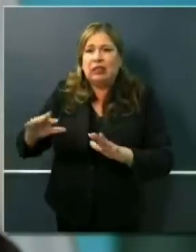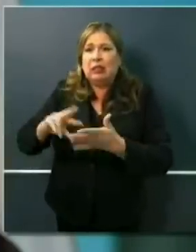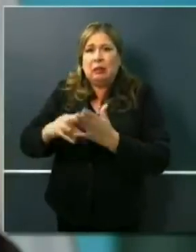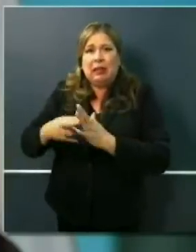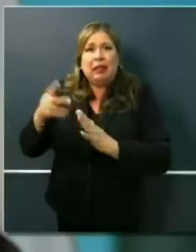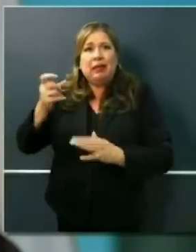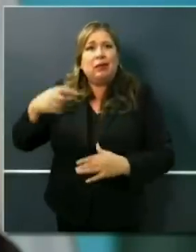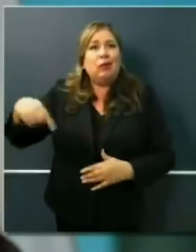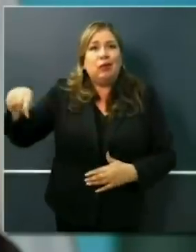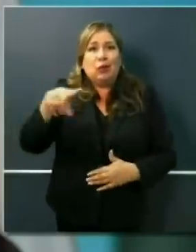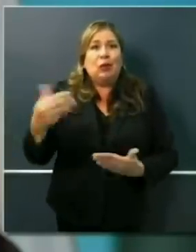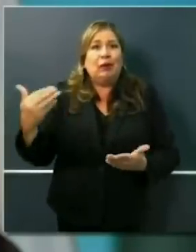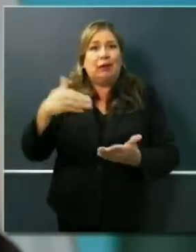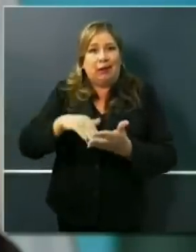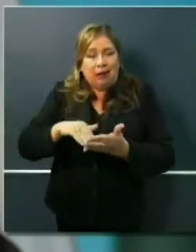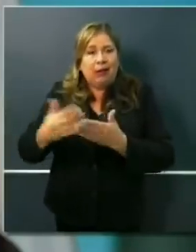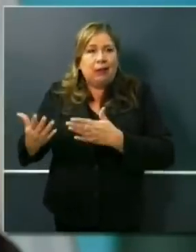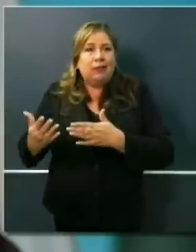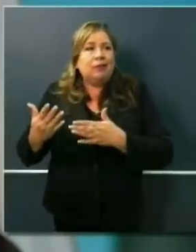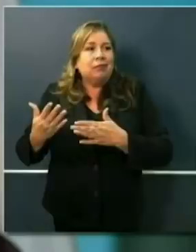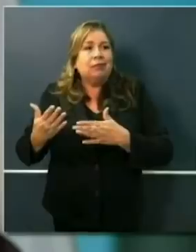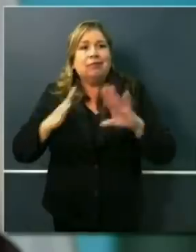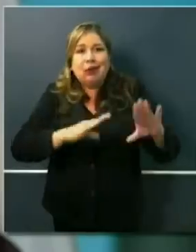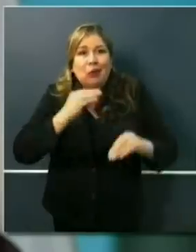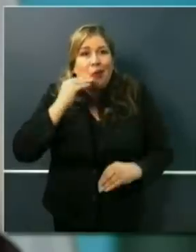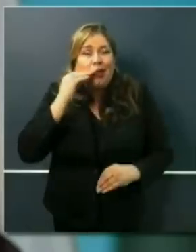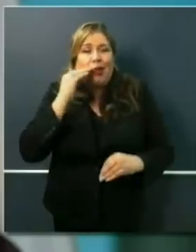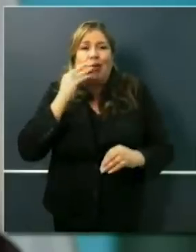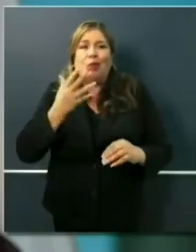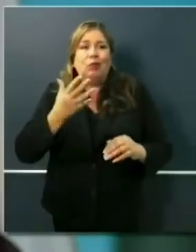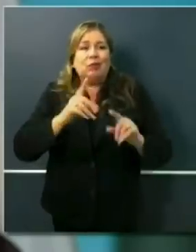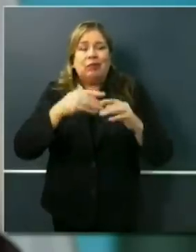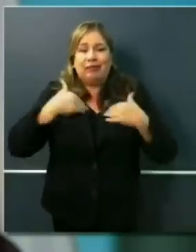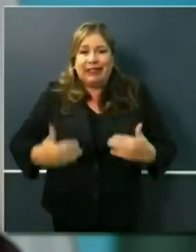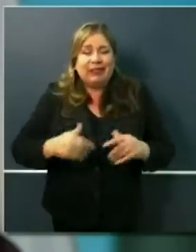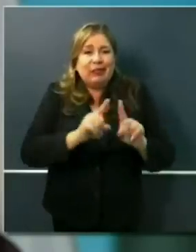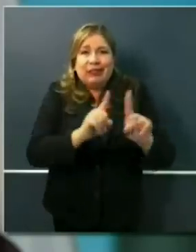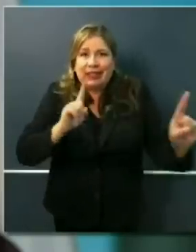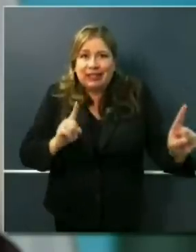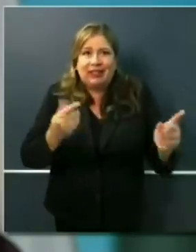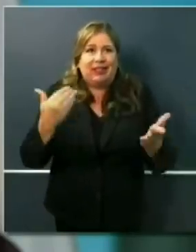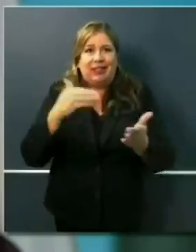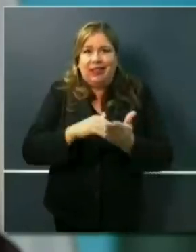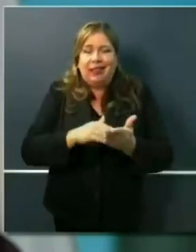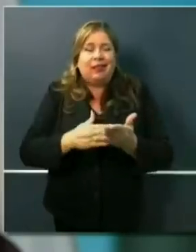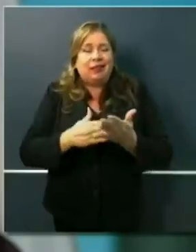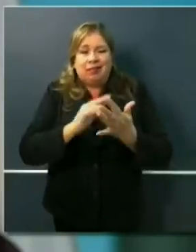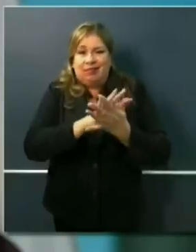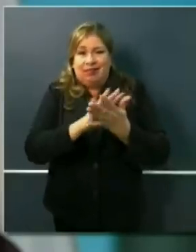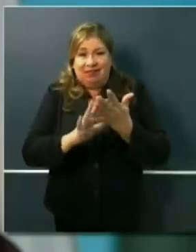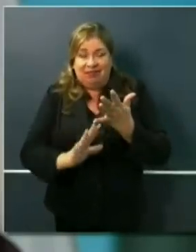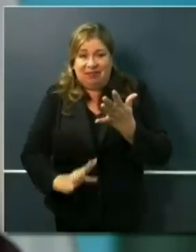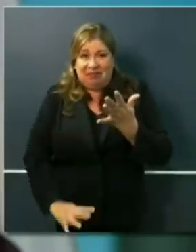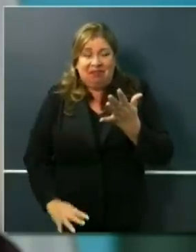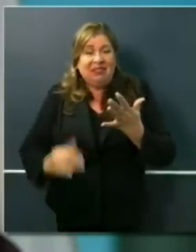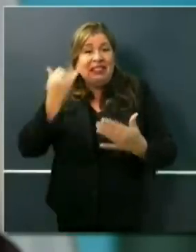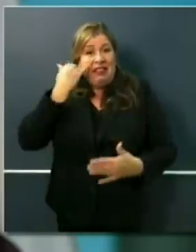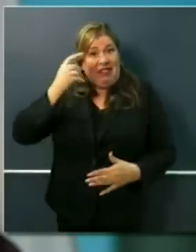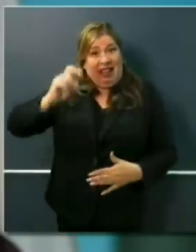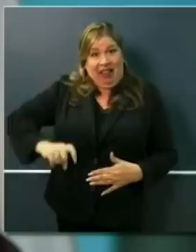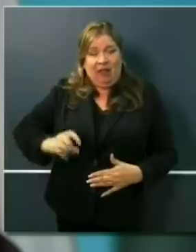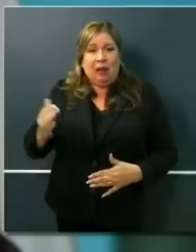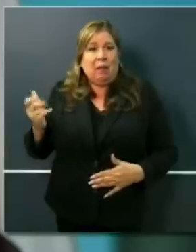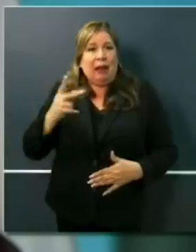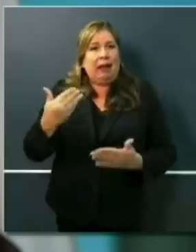in and to encourage people to advance the social distancing, the stay-at-home and physical distancing